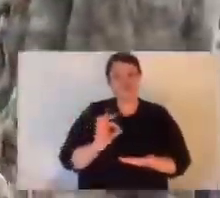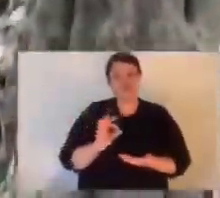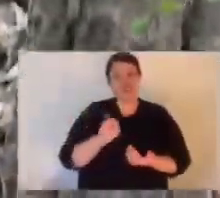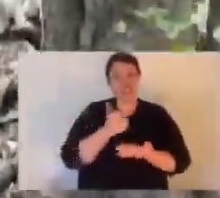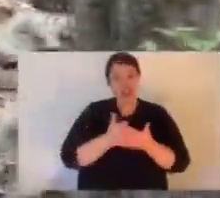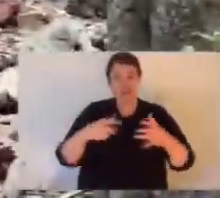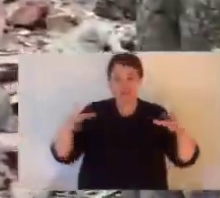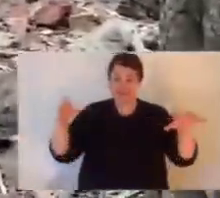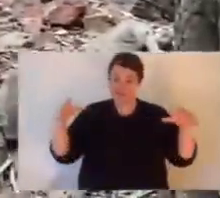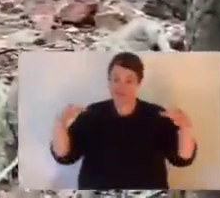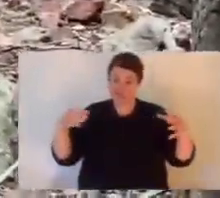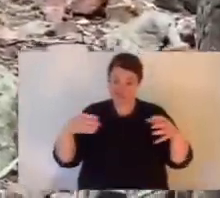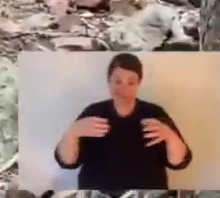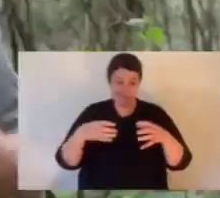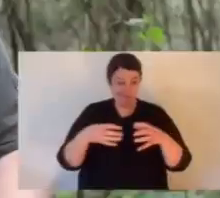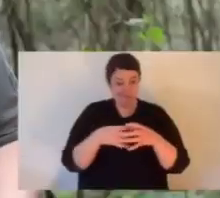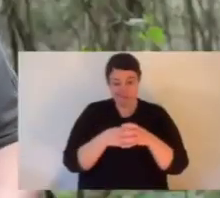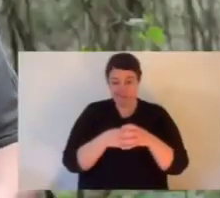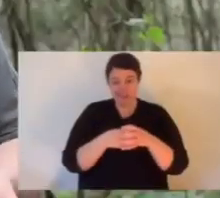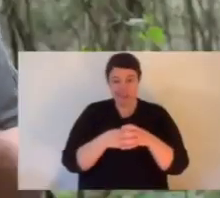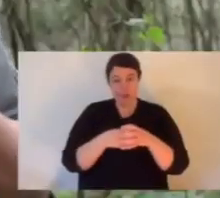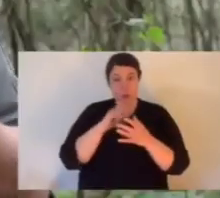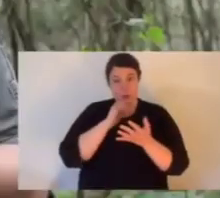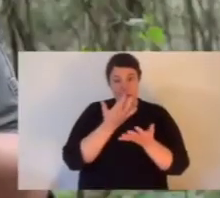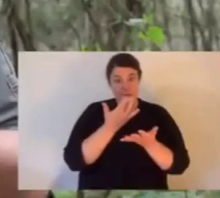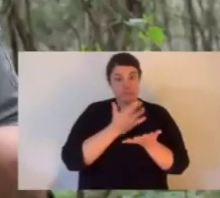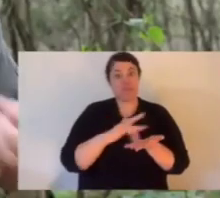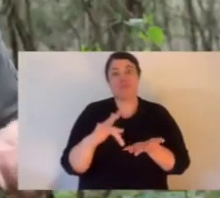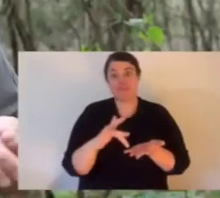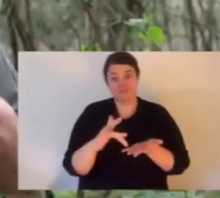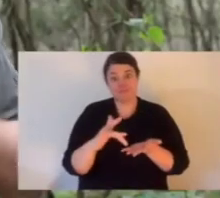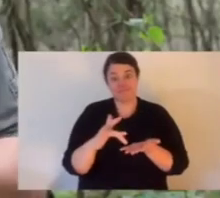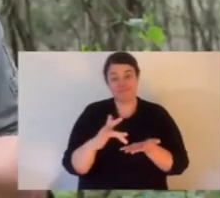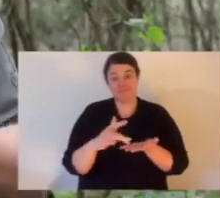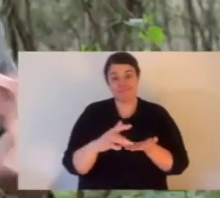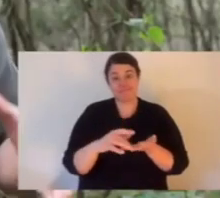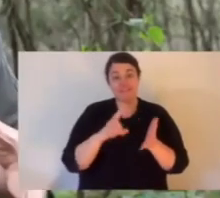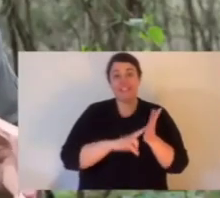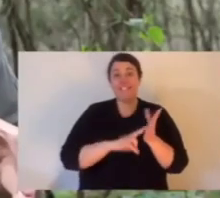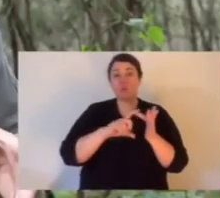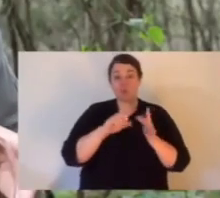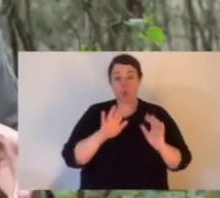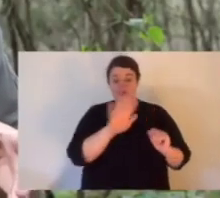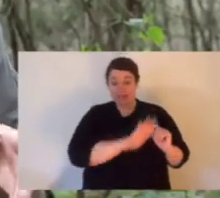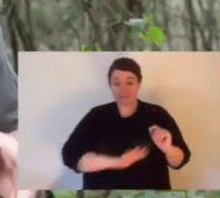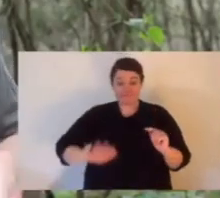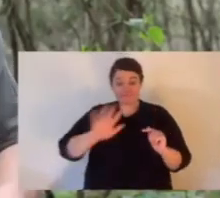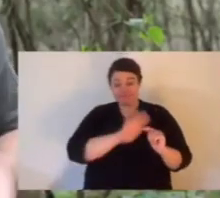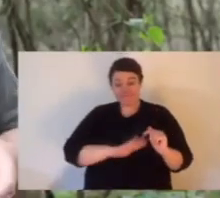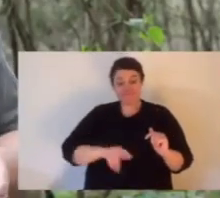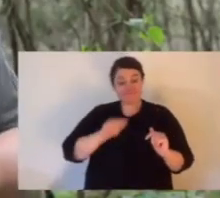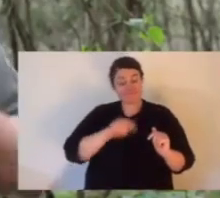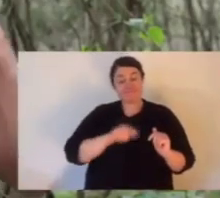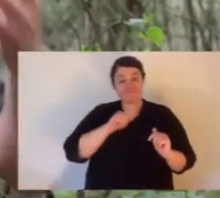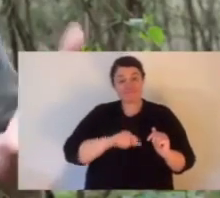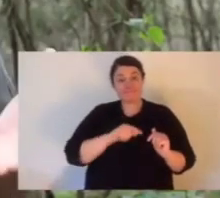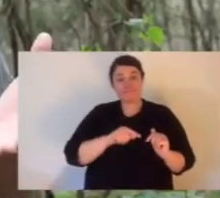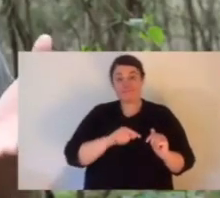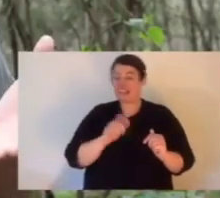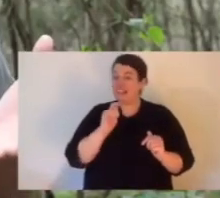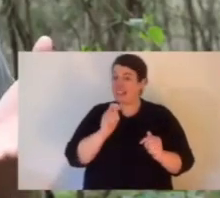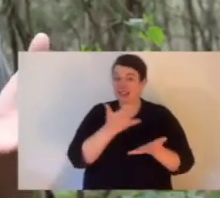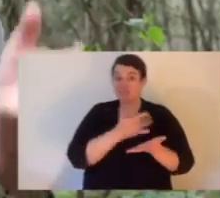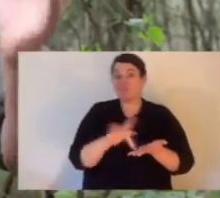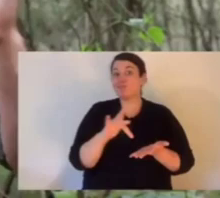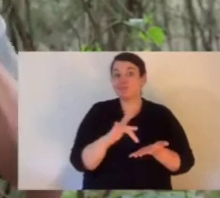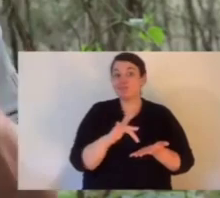of brush-tailed rock wallabies. Now there's down somewhere in the low tens of thousands. Now ten thousand might still sound